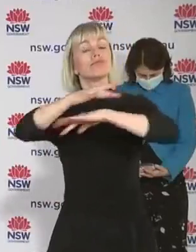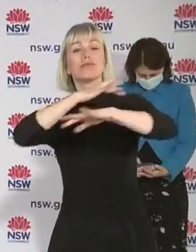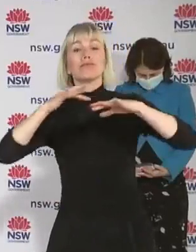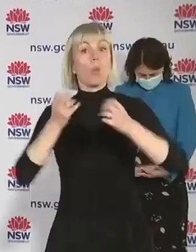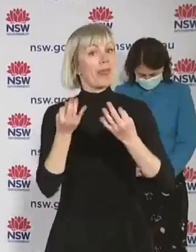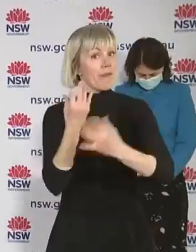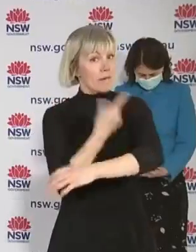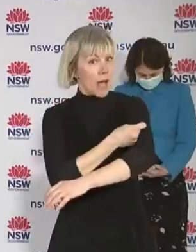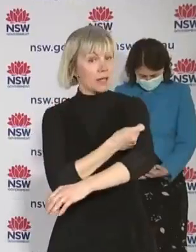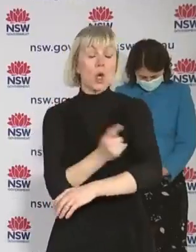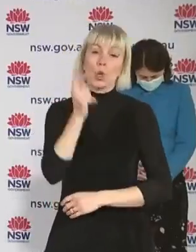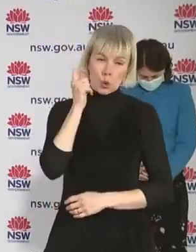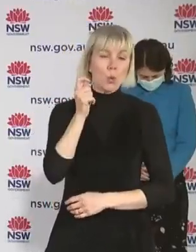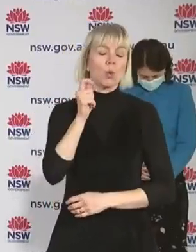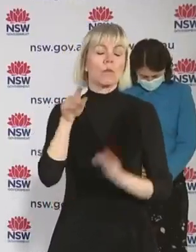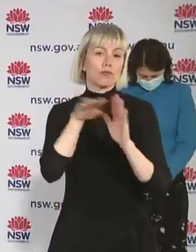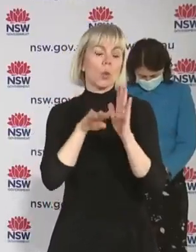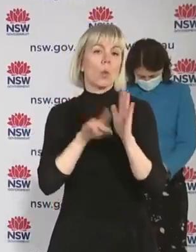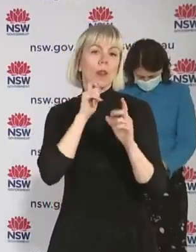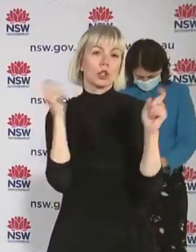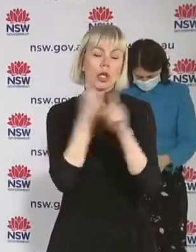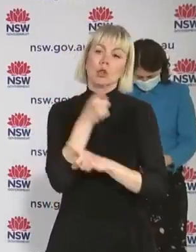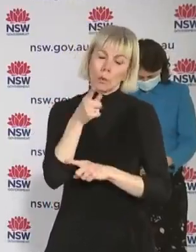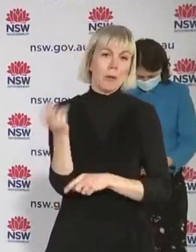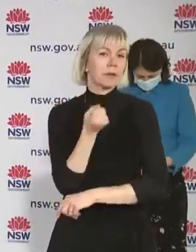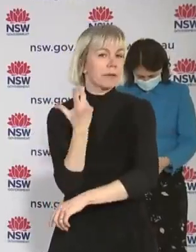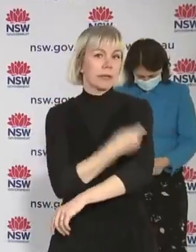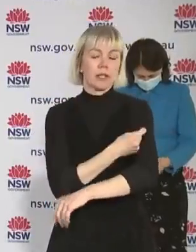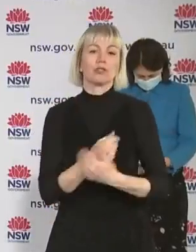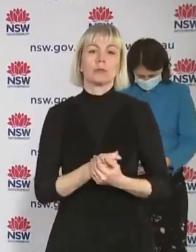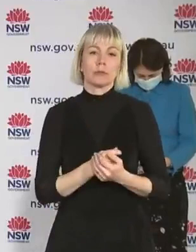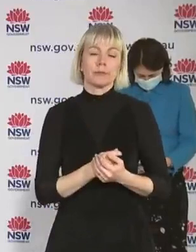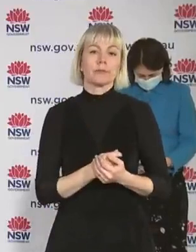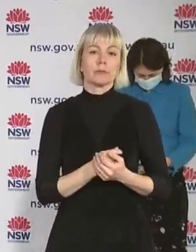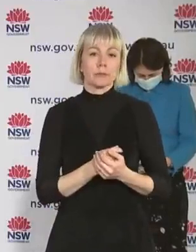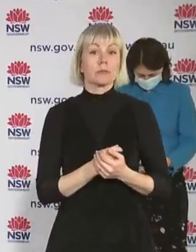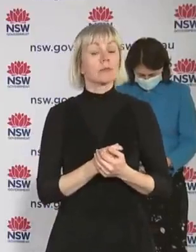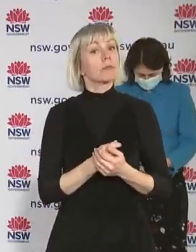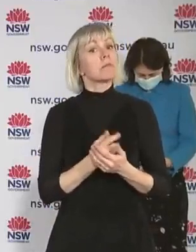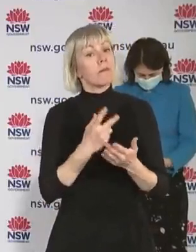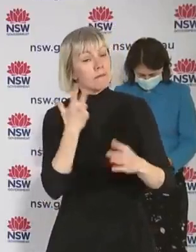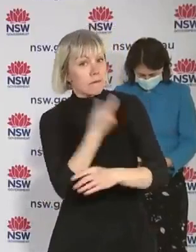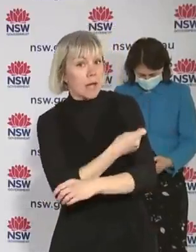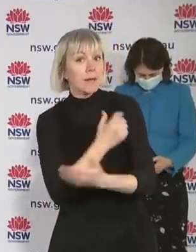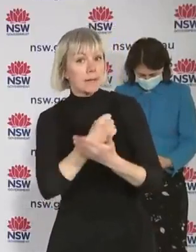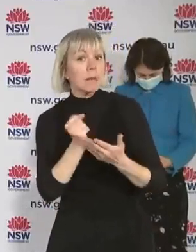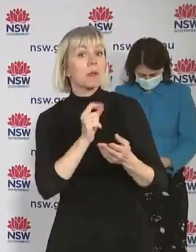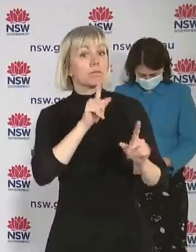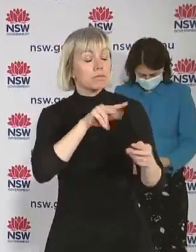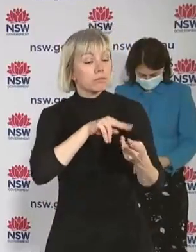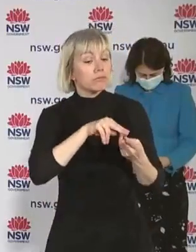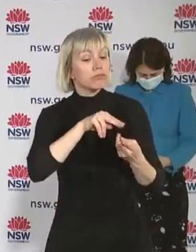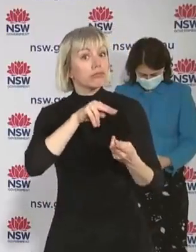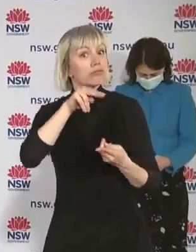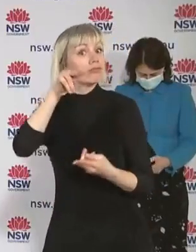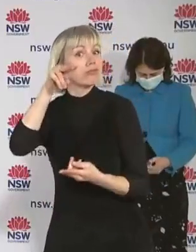Wales is to continue to get vaccinated. We're seeing vaccination rates climb right across the state, including the regions, which I'm very proud of. And I say